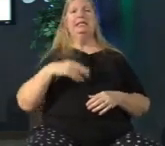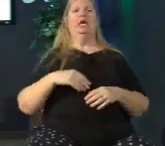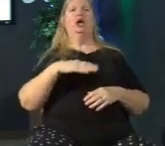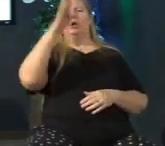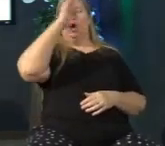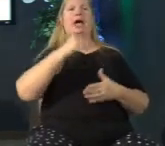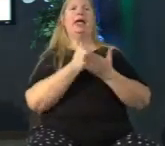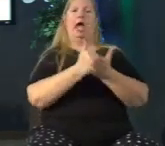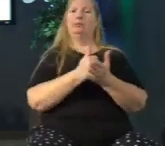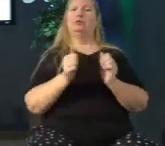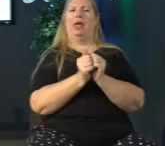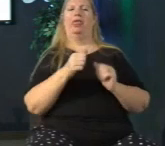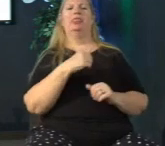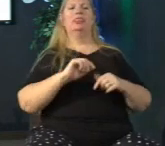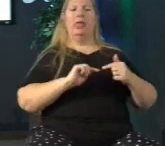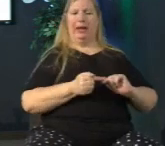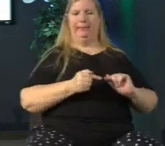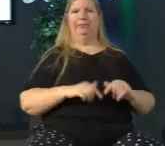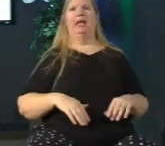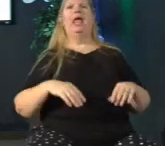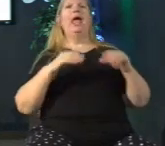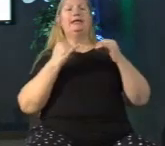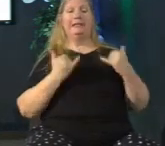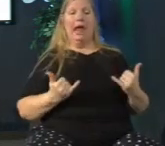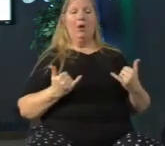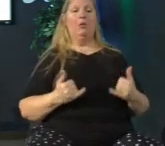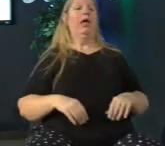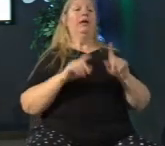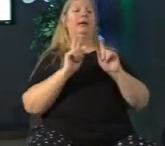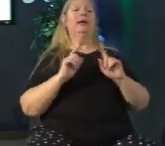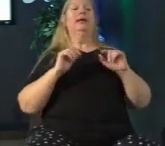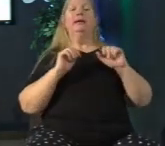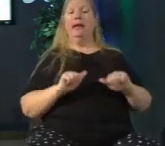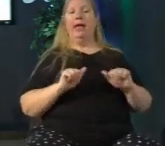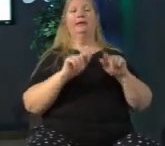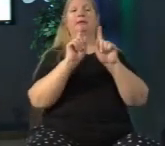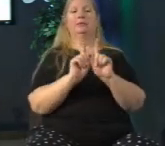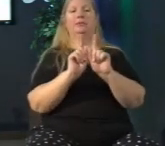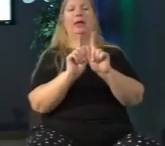and now they are able to come alongside others and comfort them